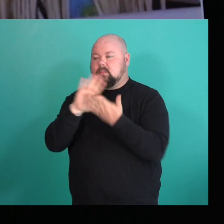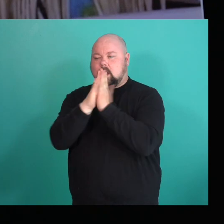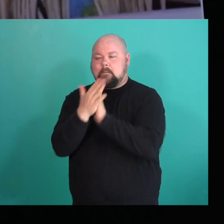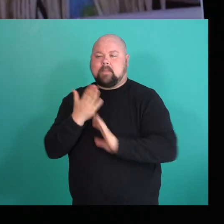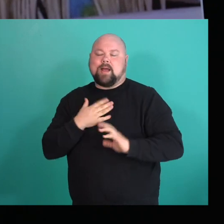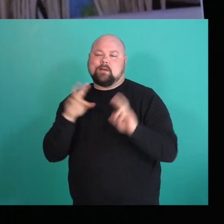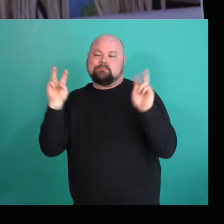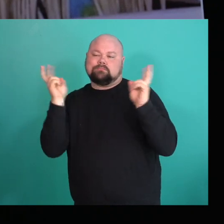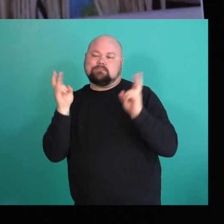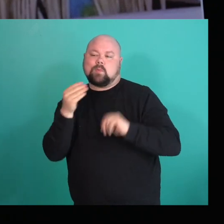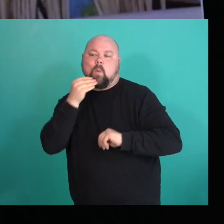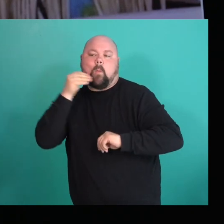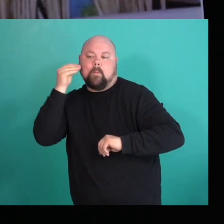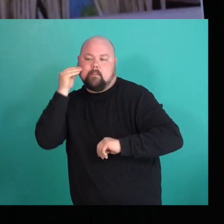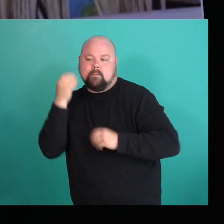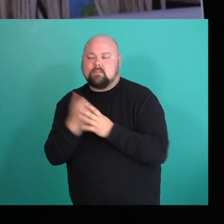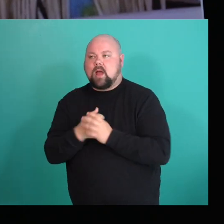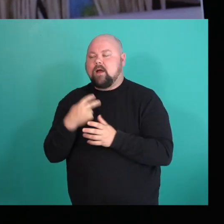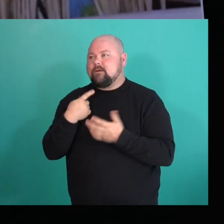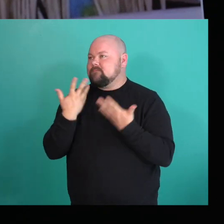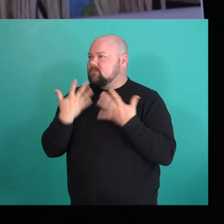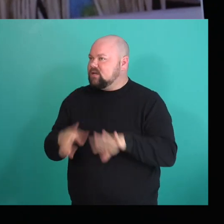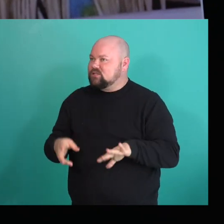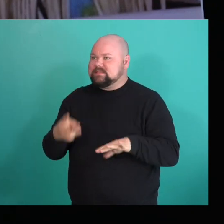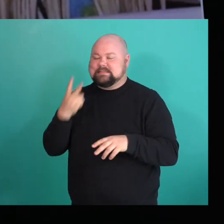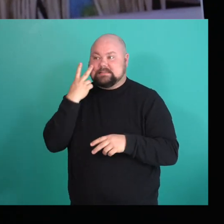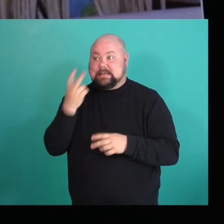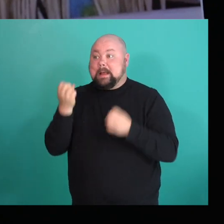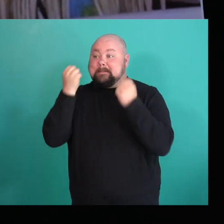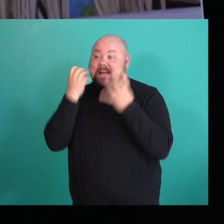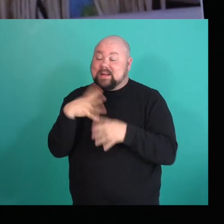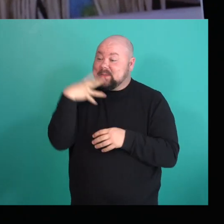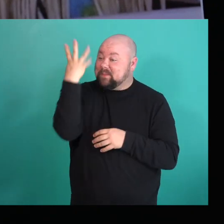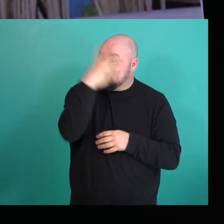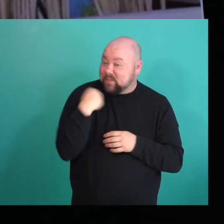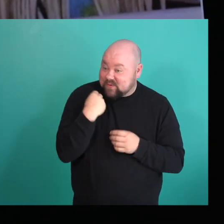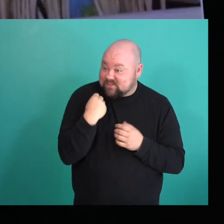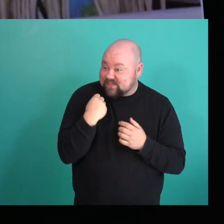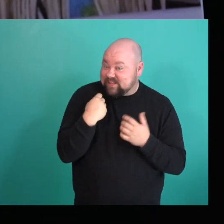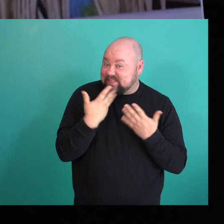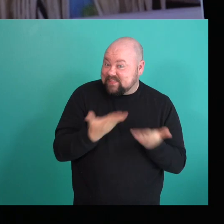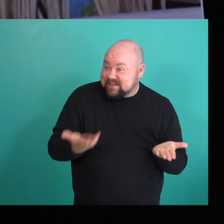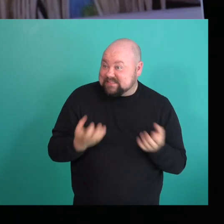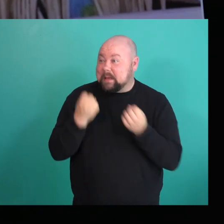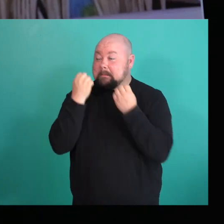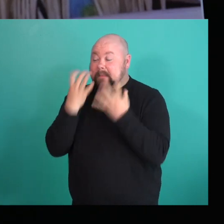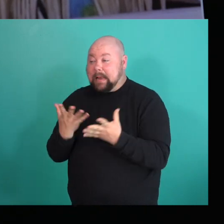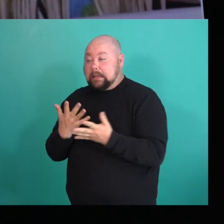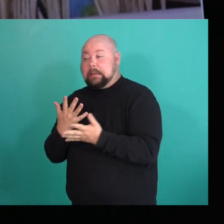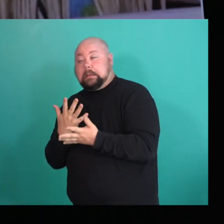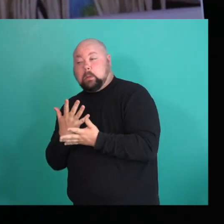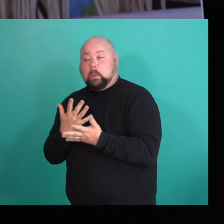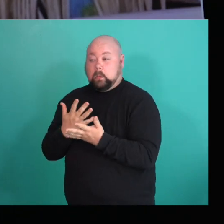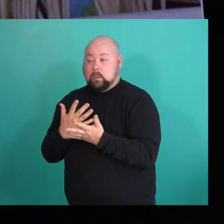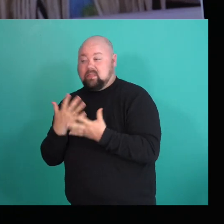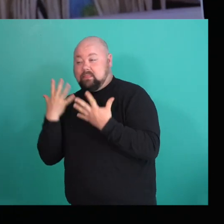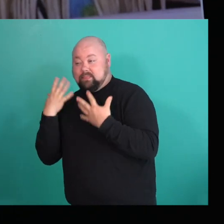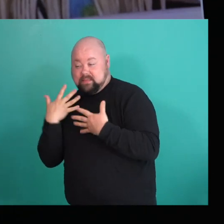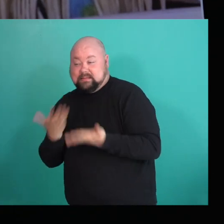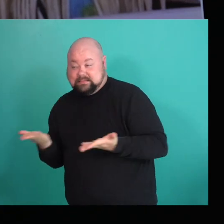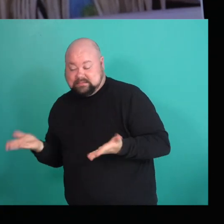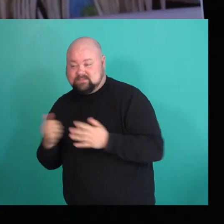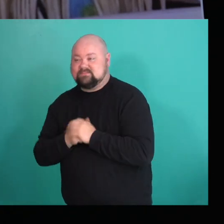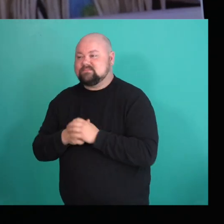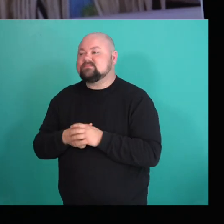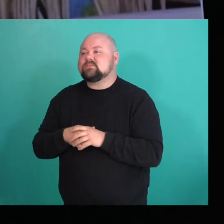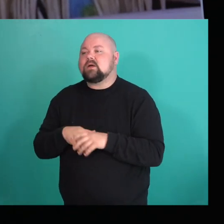so many beautiful things and things I cannot unsee on the cobalt stage. Um, but it was like that, those were my formative years of like, it